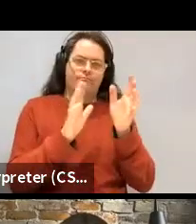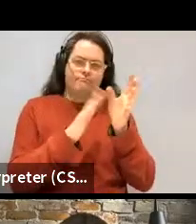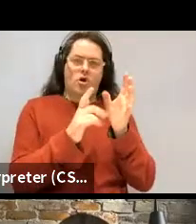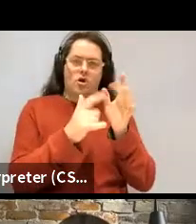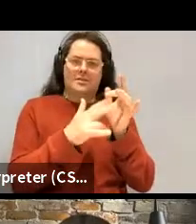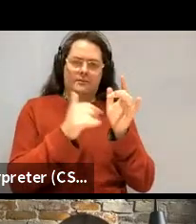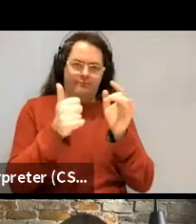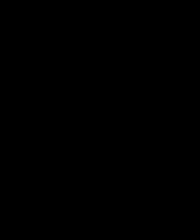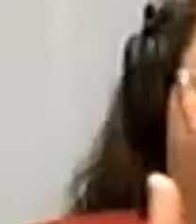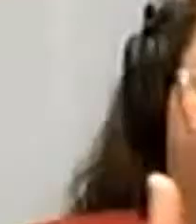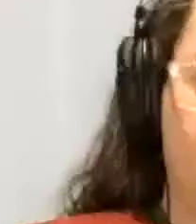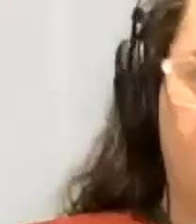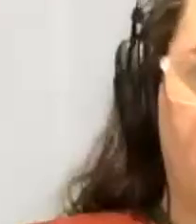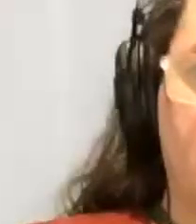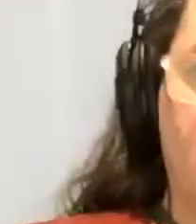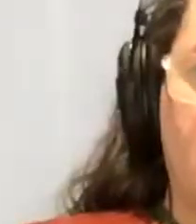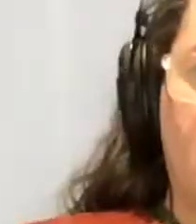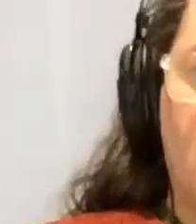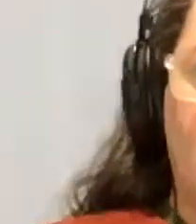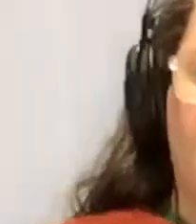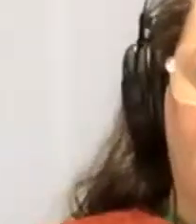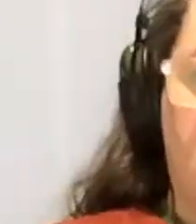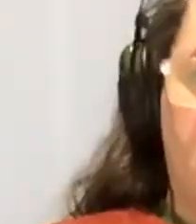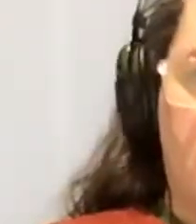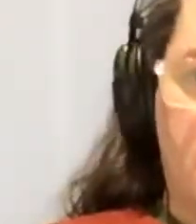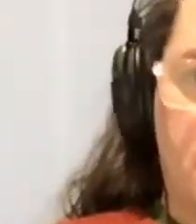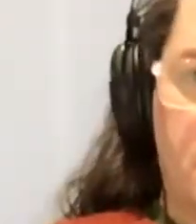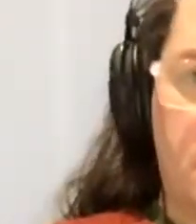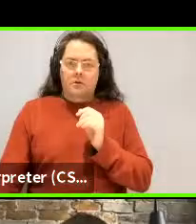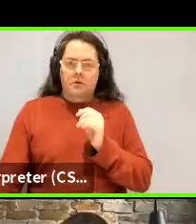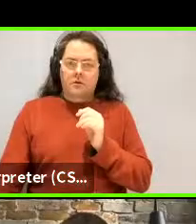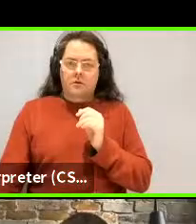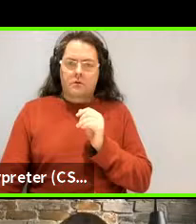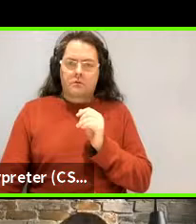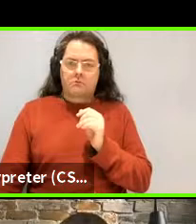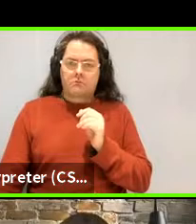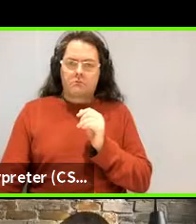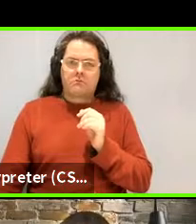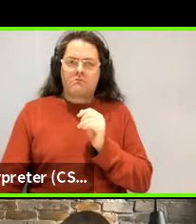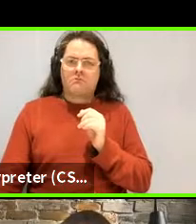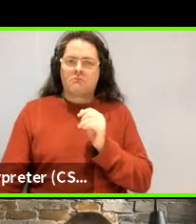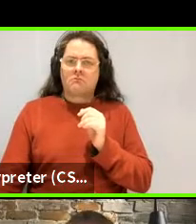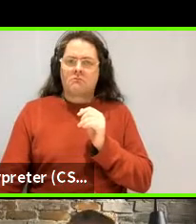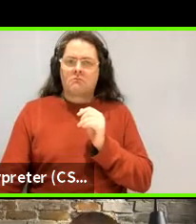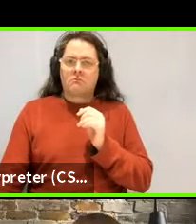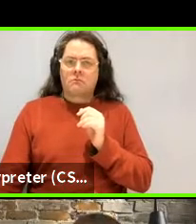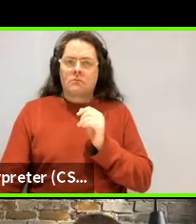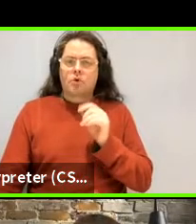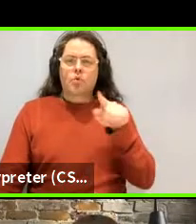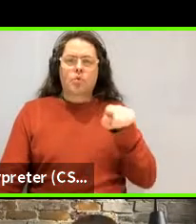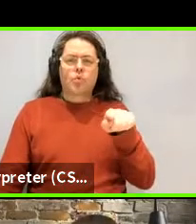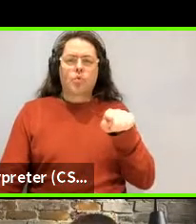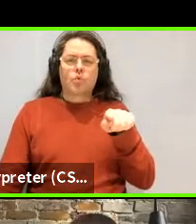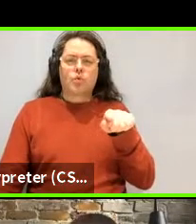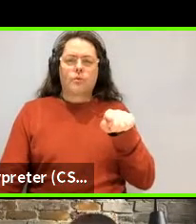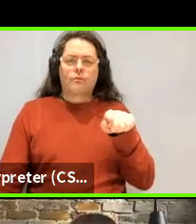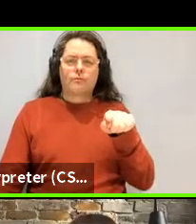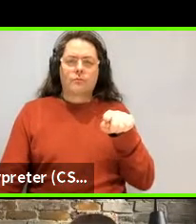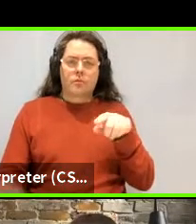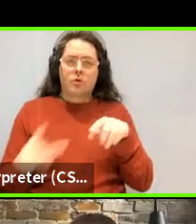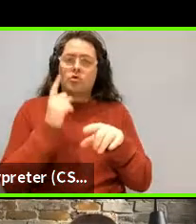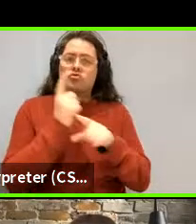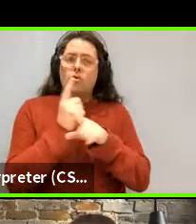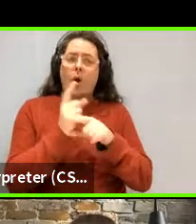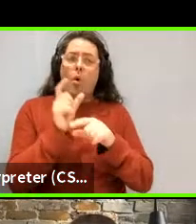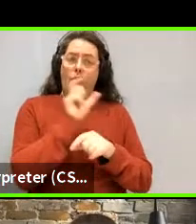I had, uh, another related question actually, um, you know, because, you know, as I said, you talk about words and, uh, talked about